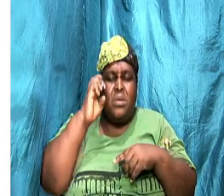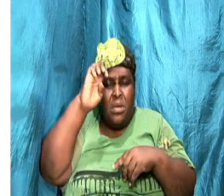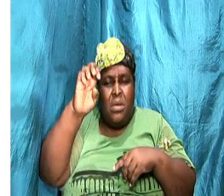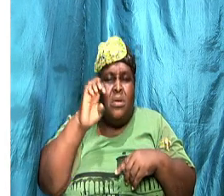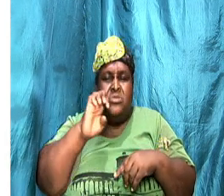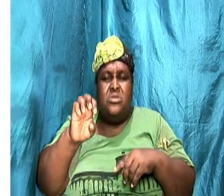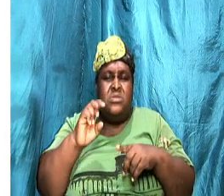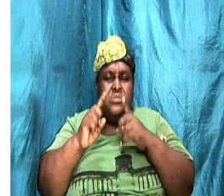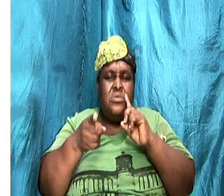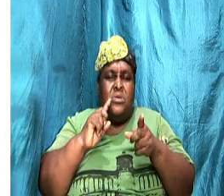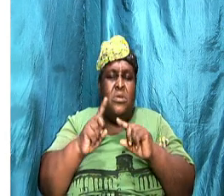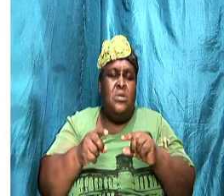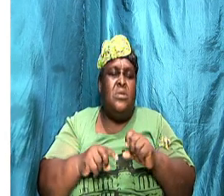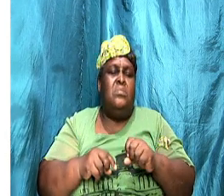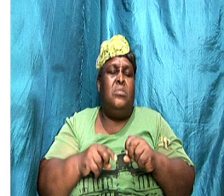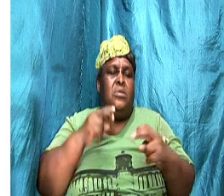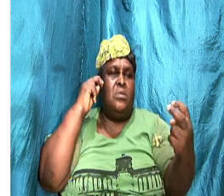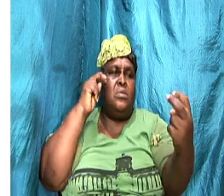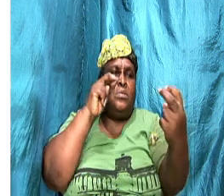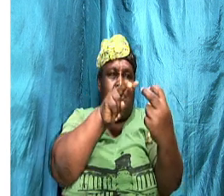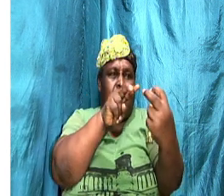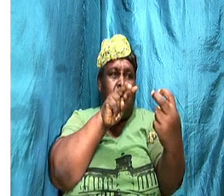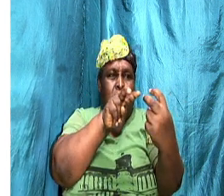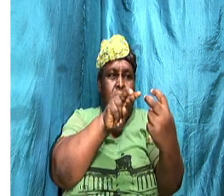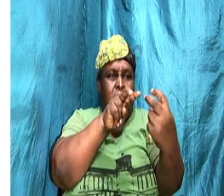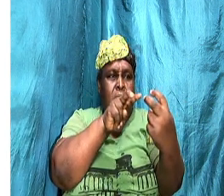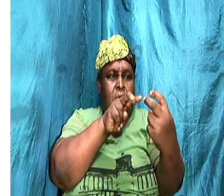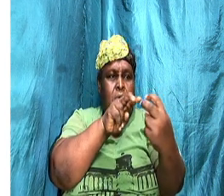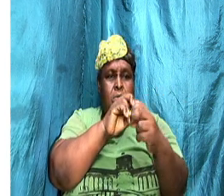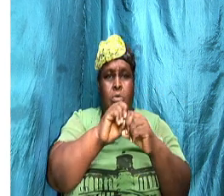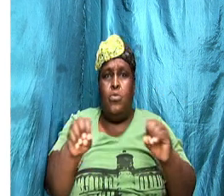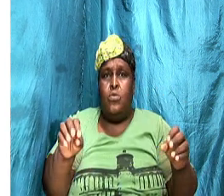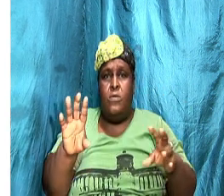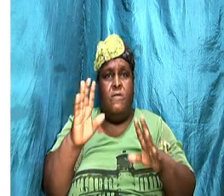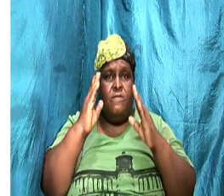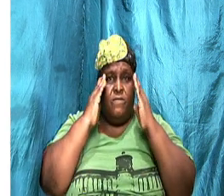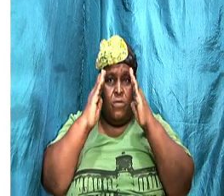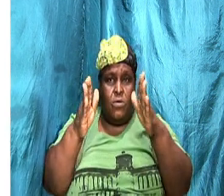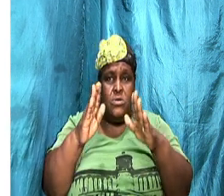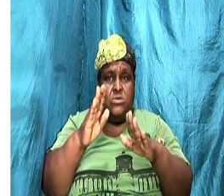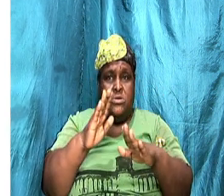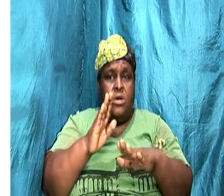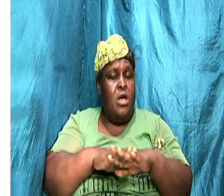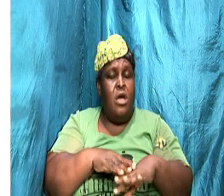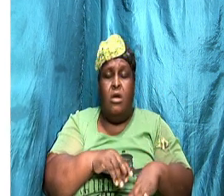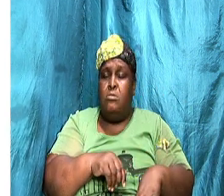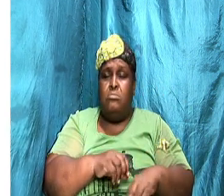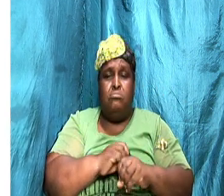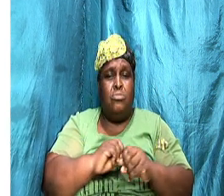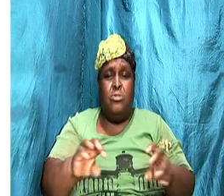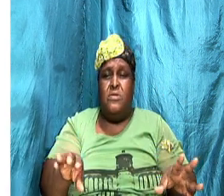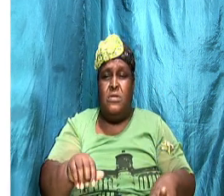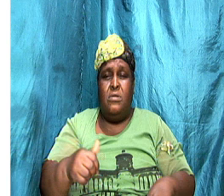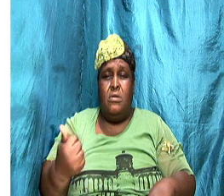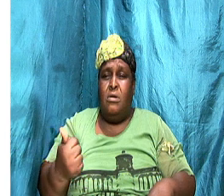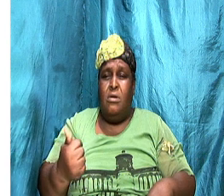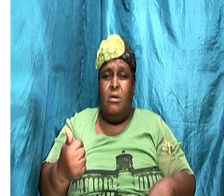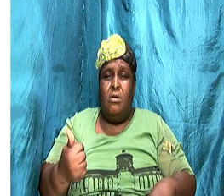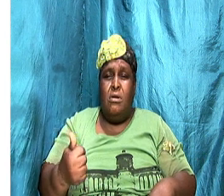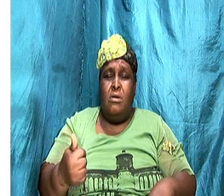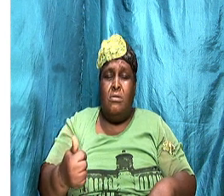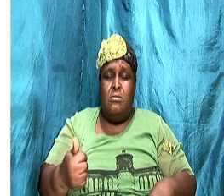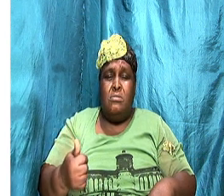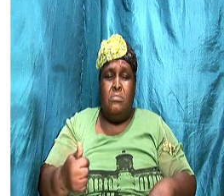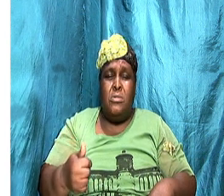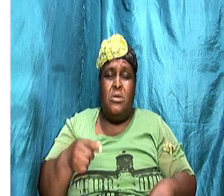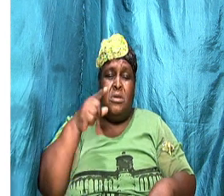Don't focus on other things that may hold your interest. Let him or her finish what they have to say before